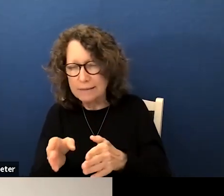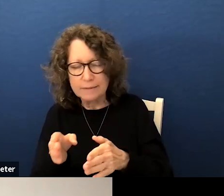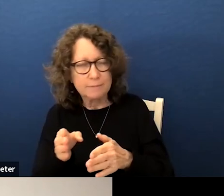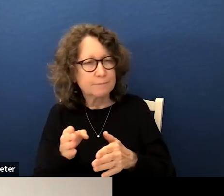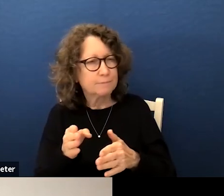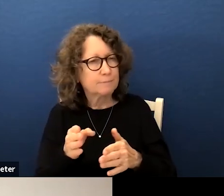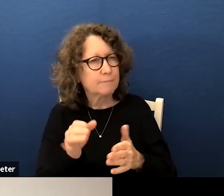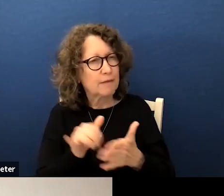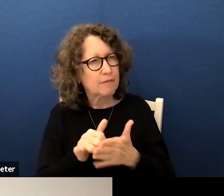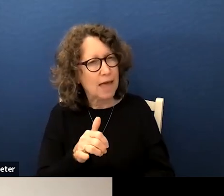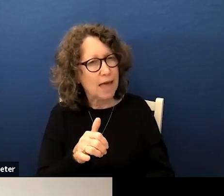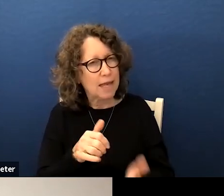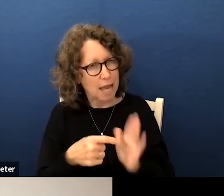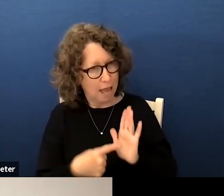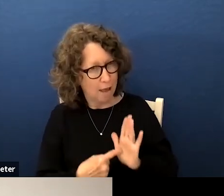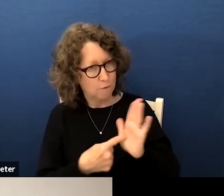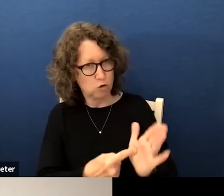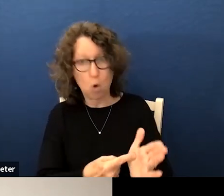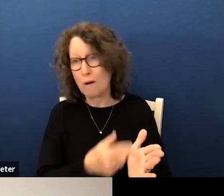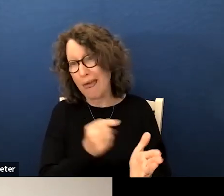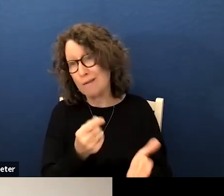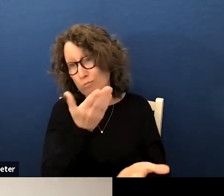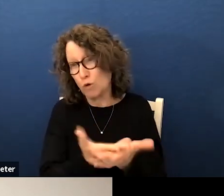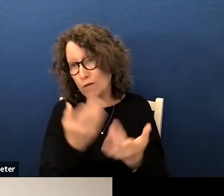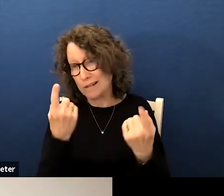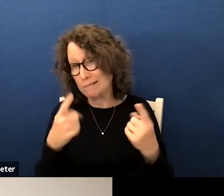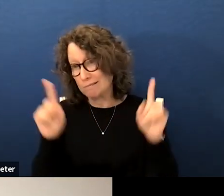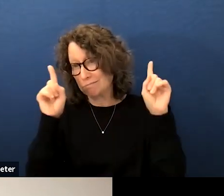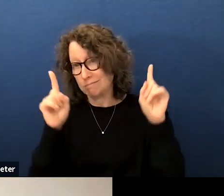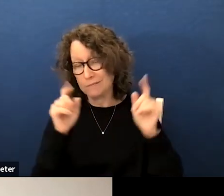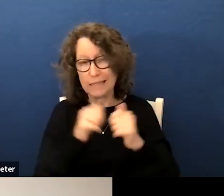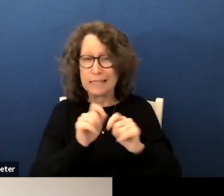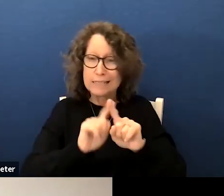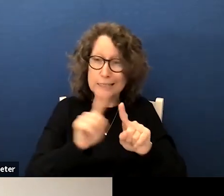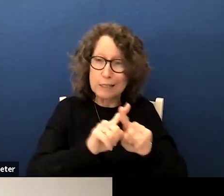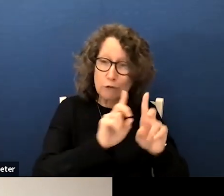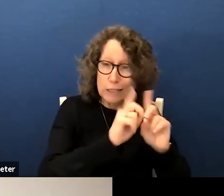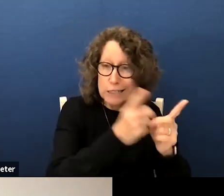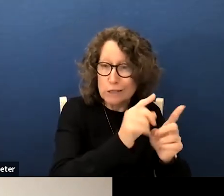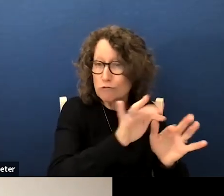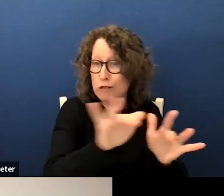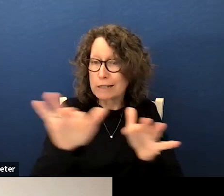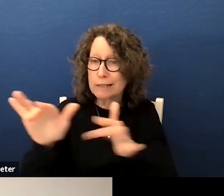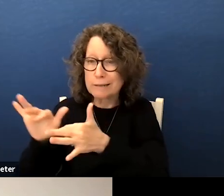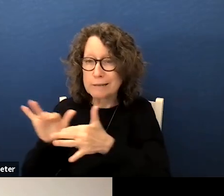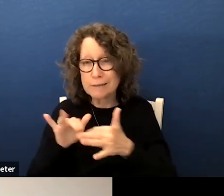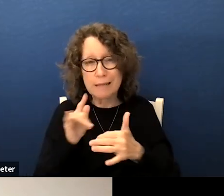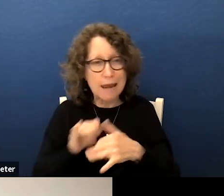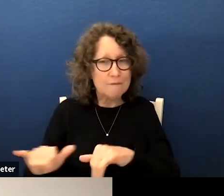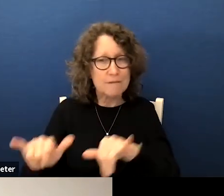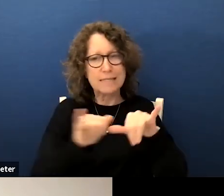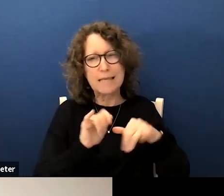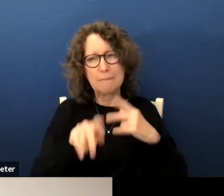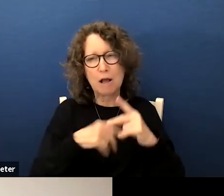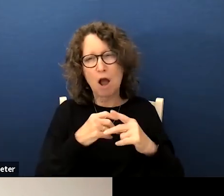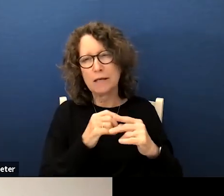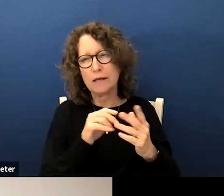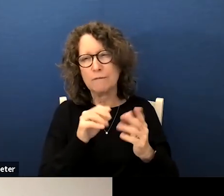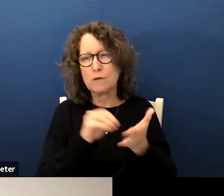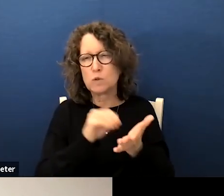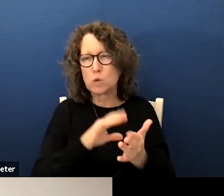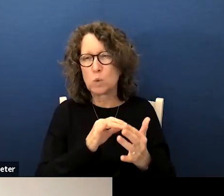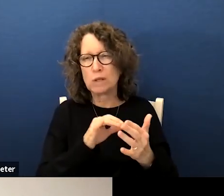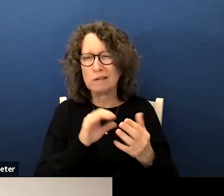have shown proven success in in different districts that have similar student populations and